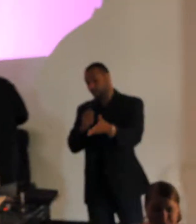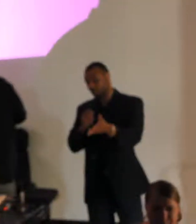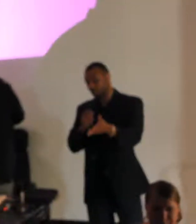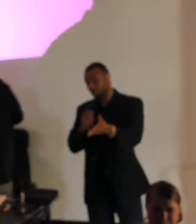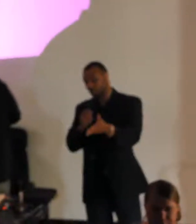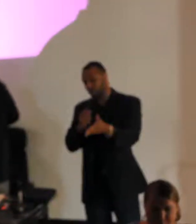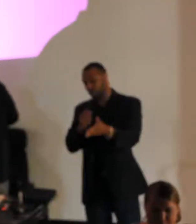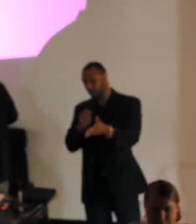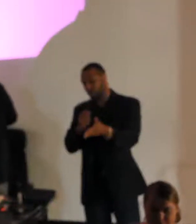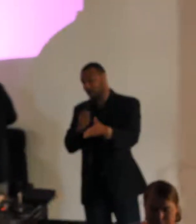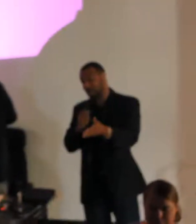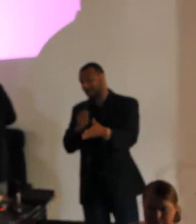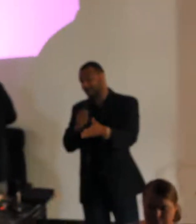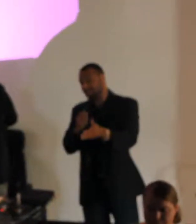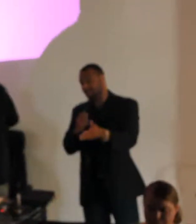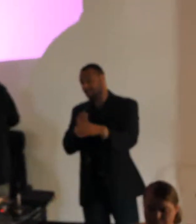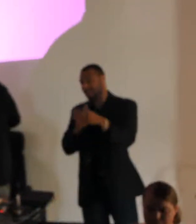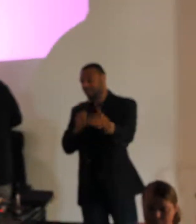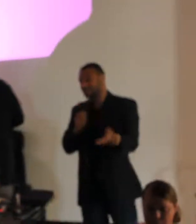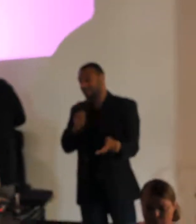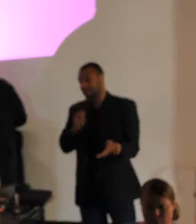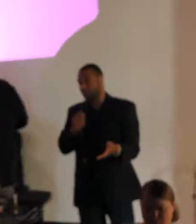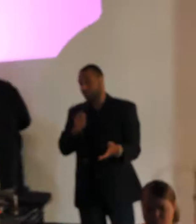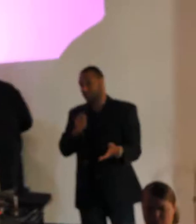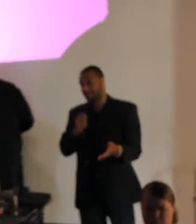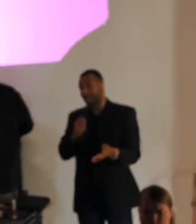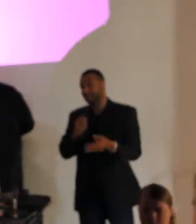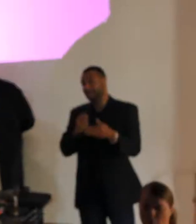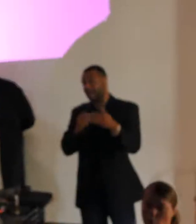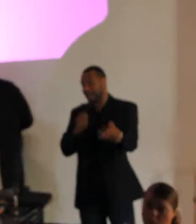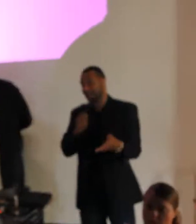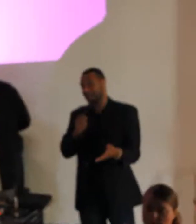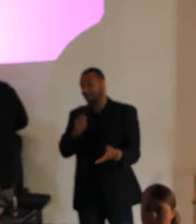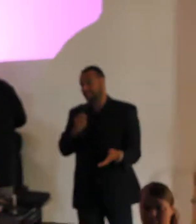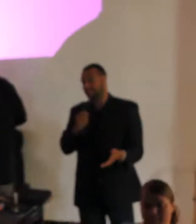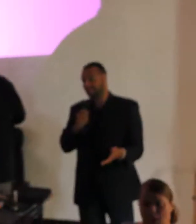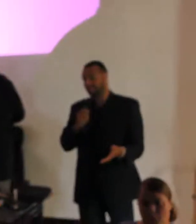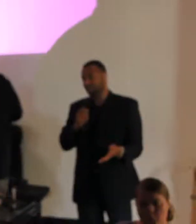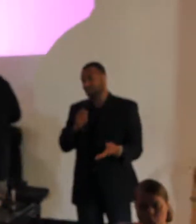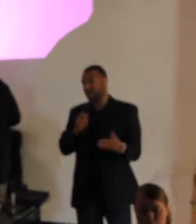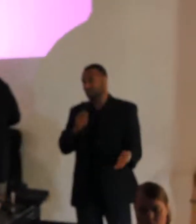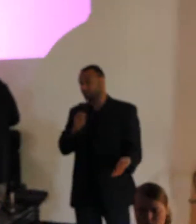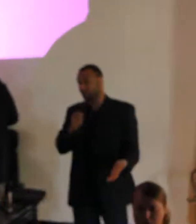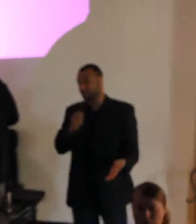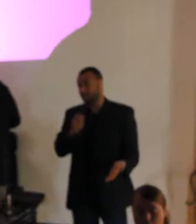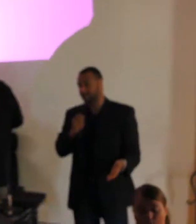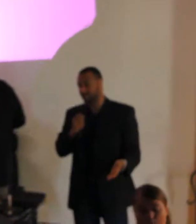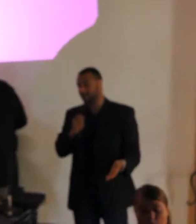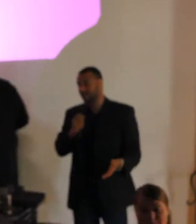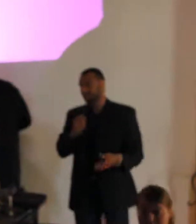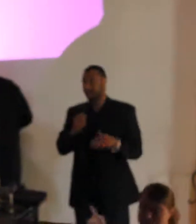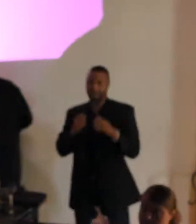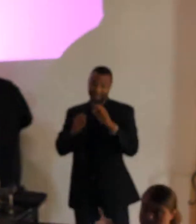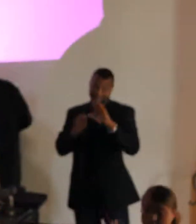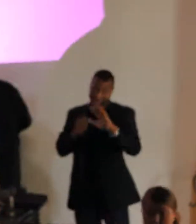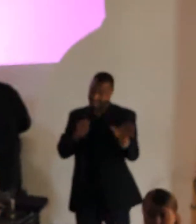So what we're all about is creating these opportunities. I actually attended Mr. Howard's workshops.